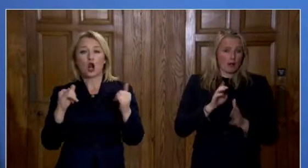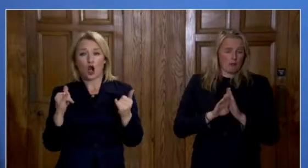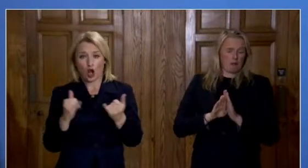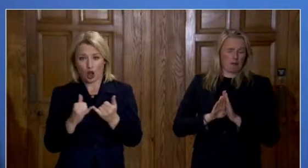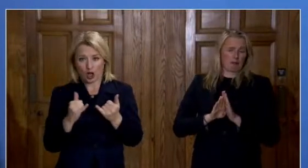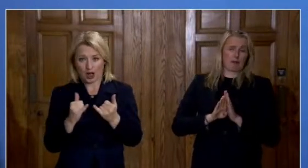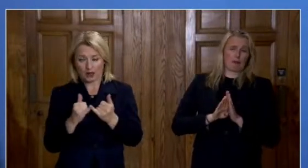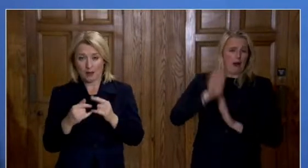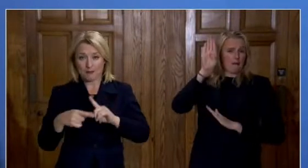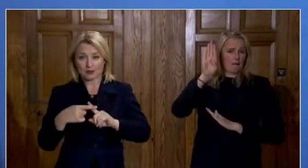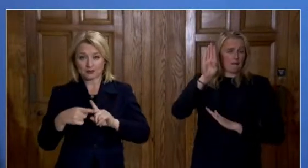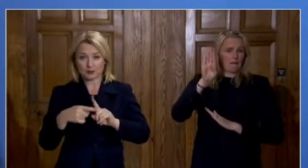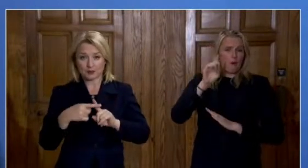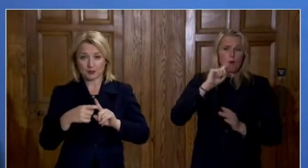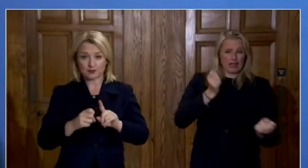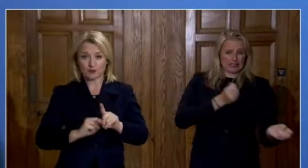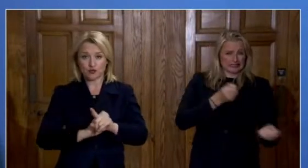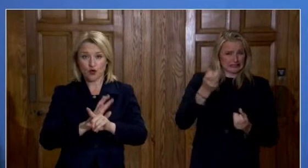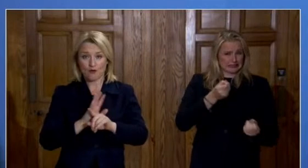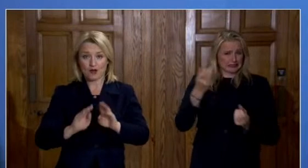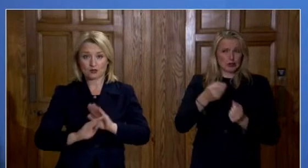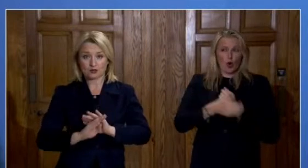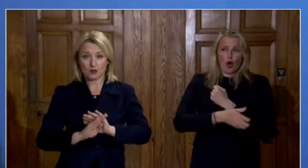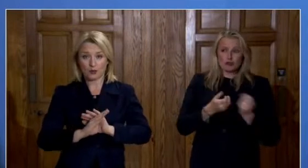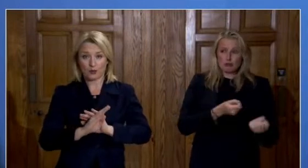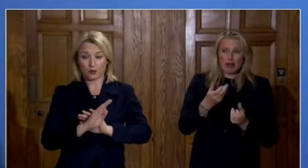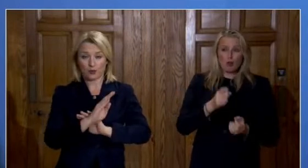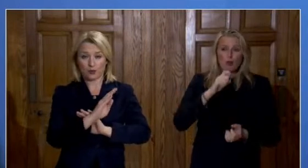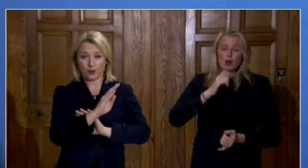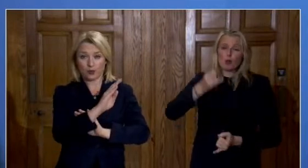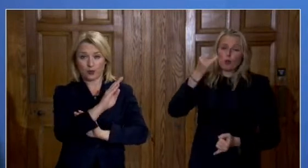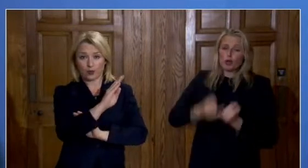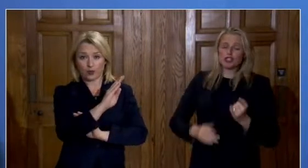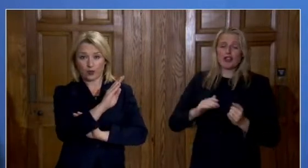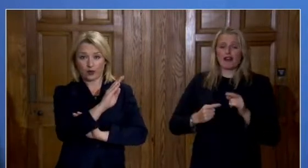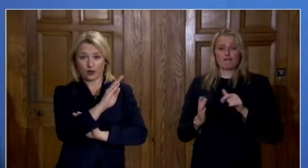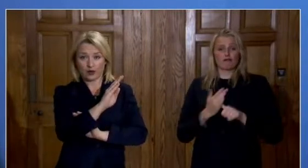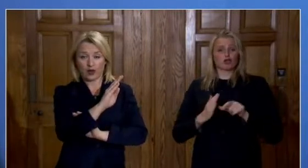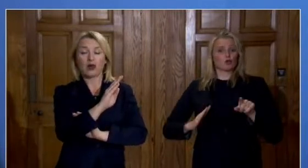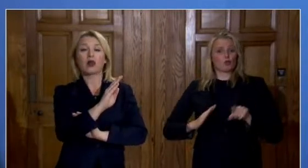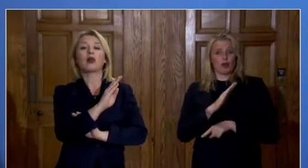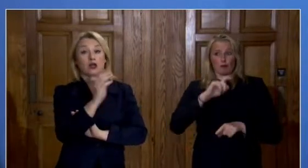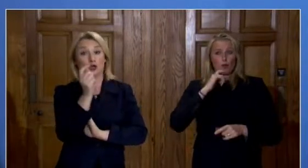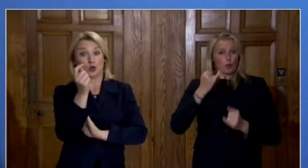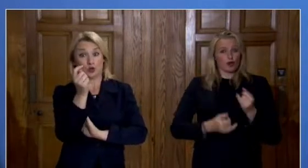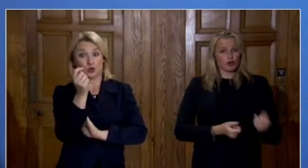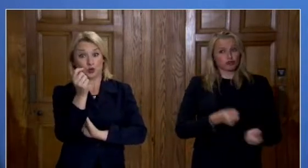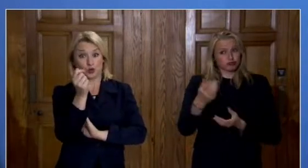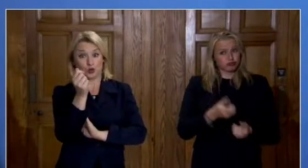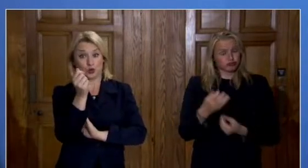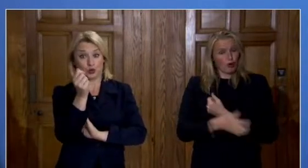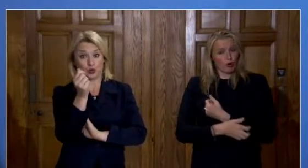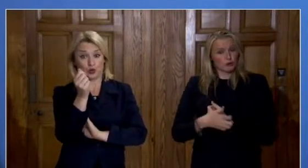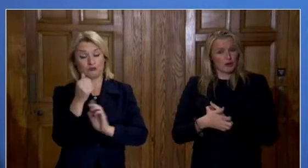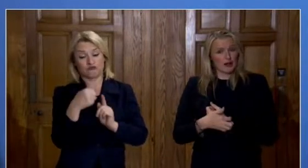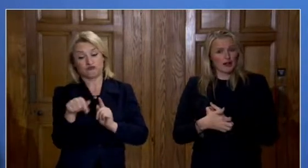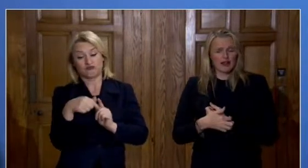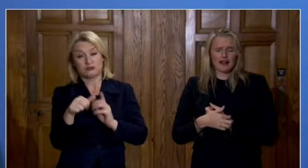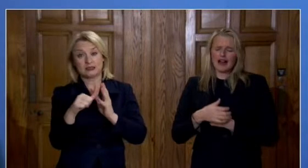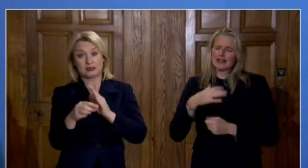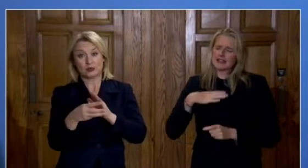exceed those of the first wave in only six weeks' time. And I want to emphasise the point.